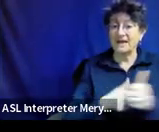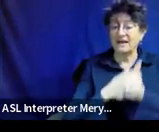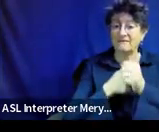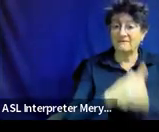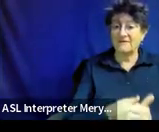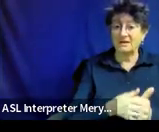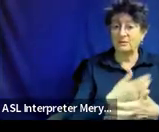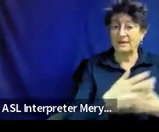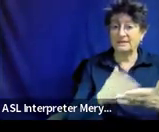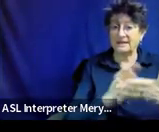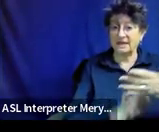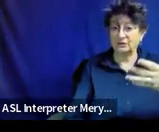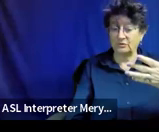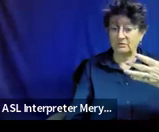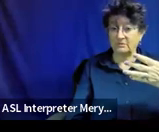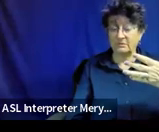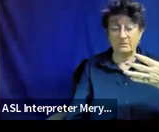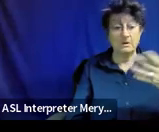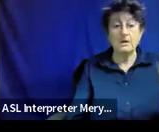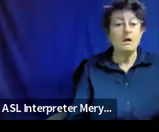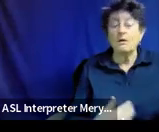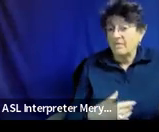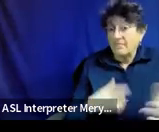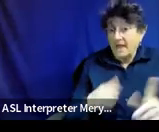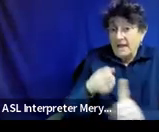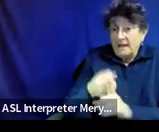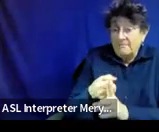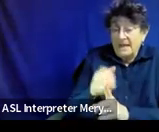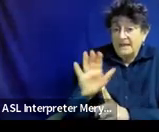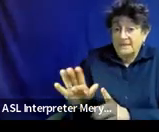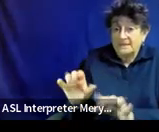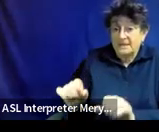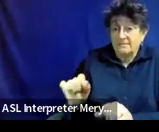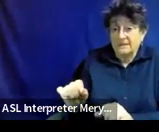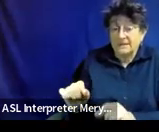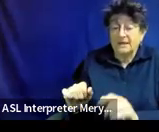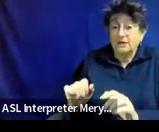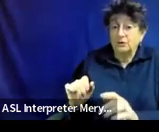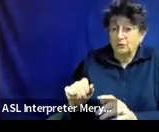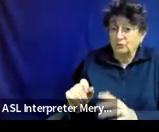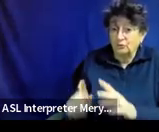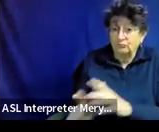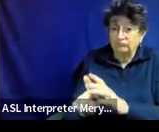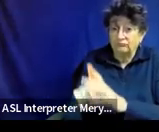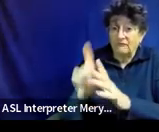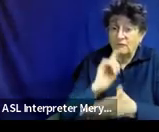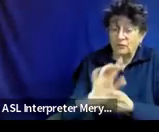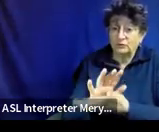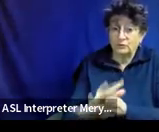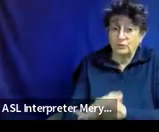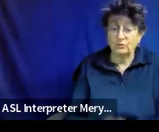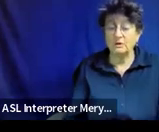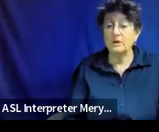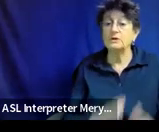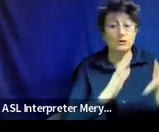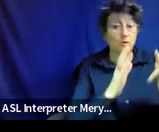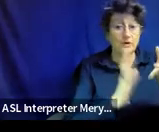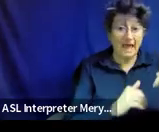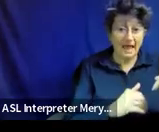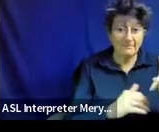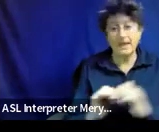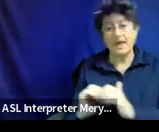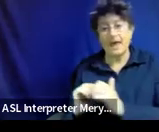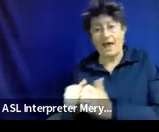impacts his ability to attend school and participate in all daily activities across this day. So you've got your gaps and your how statement in each section.